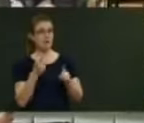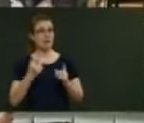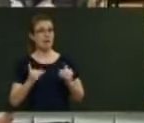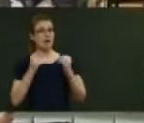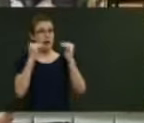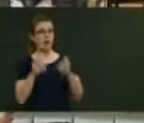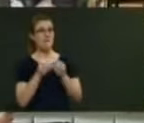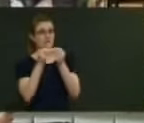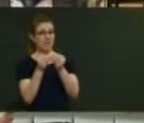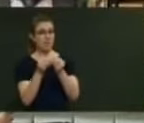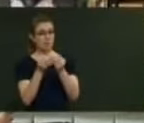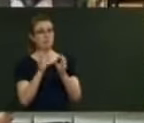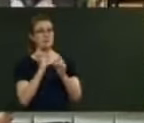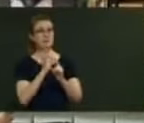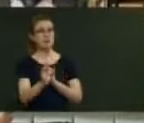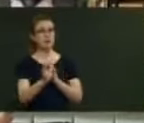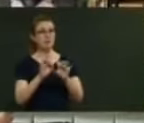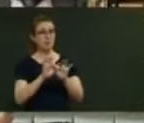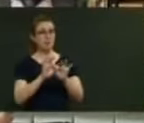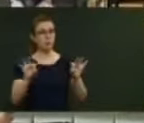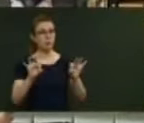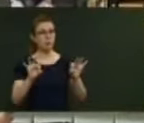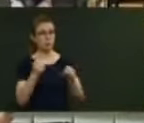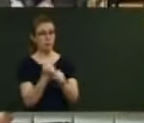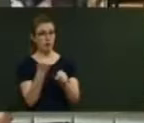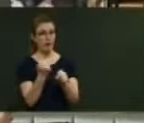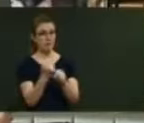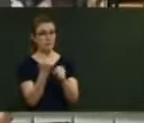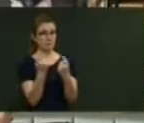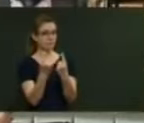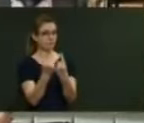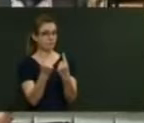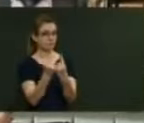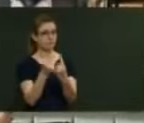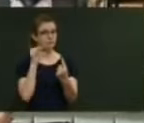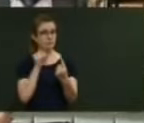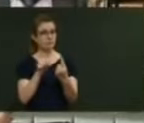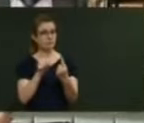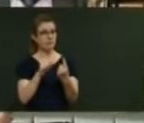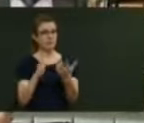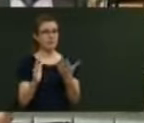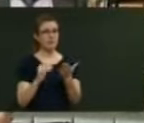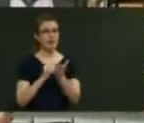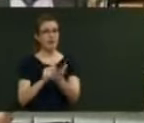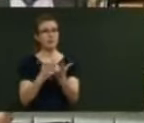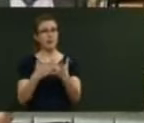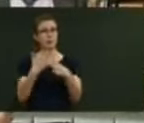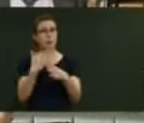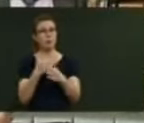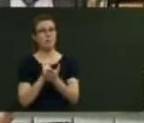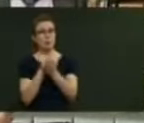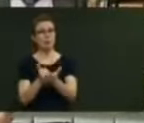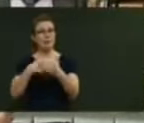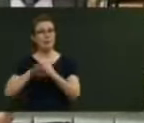strong focus on sustainability. It complements other research work we are supporting in the forestry sector. Mr Speaker,